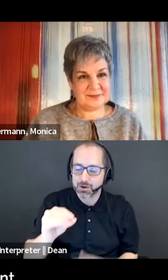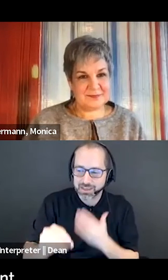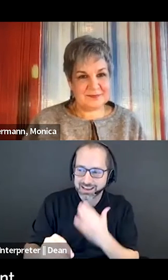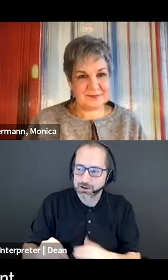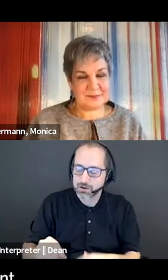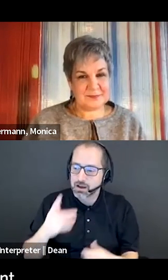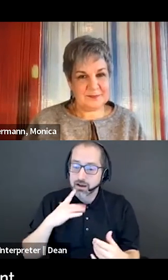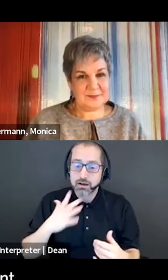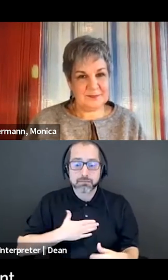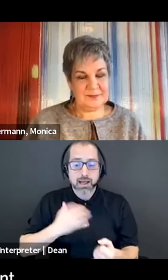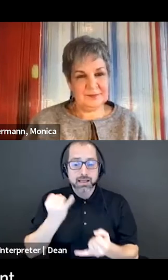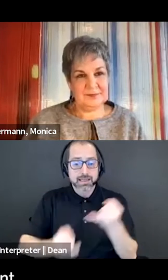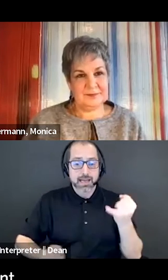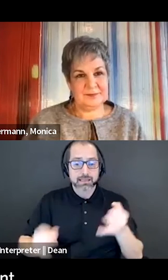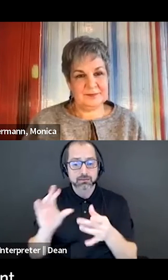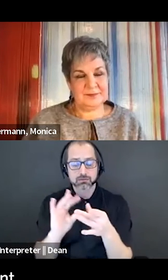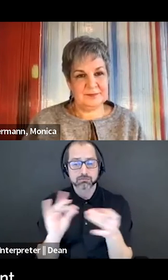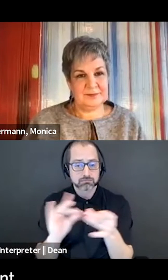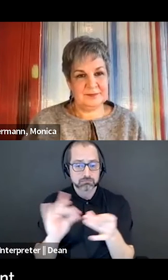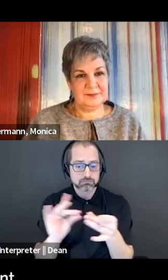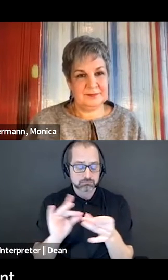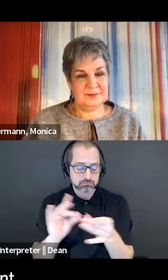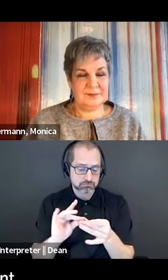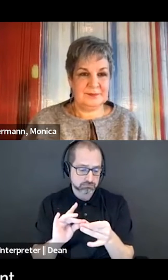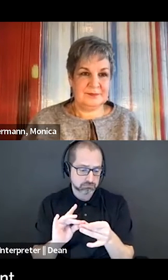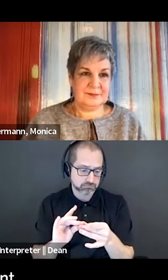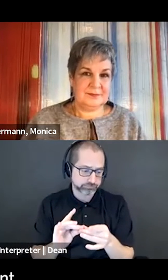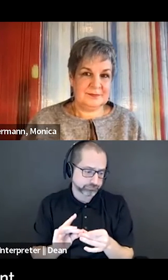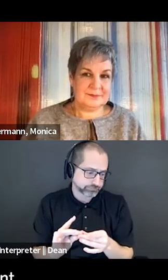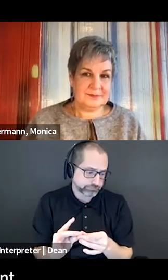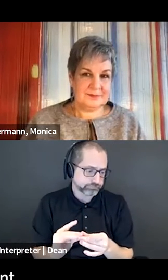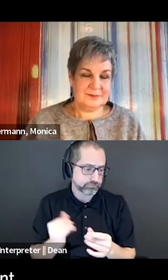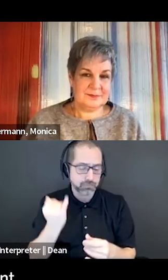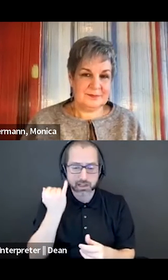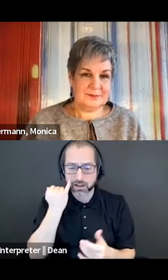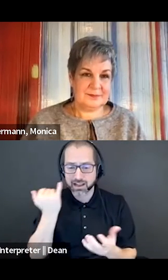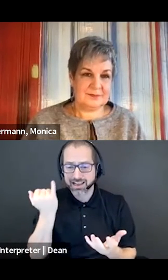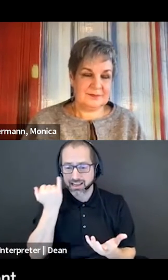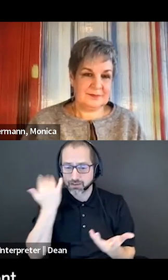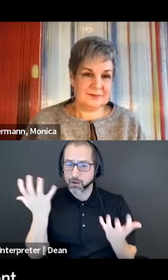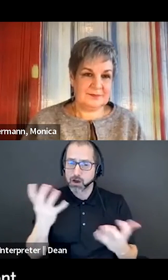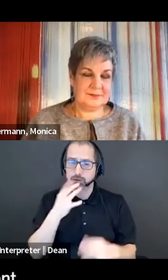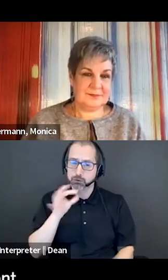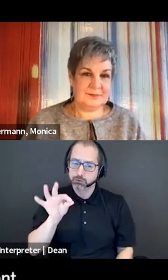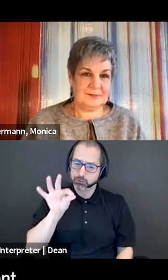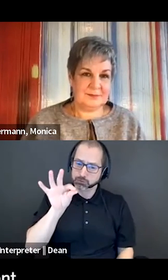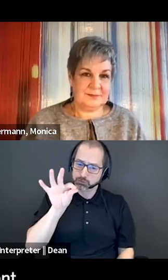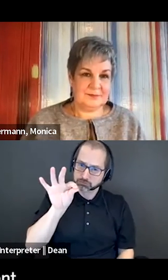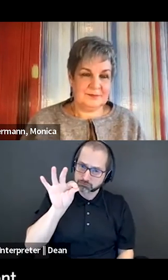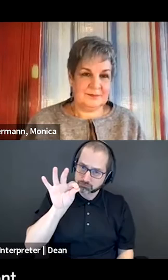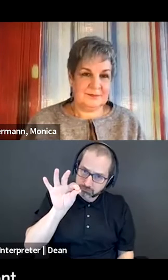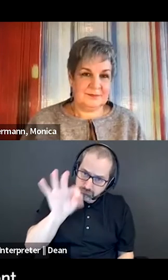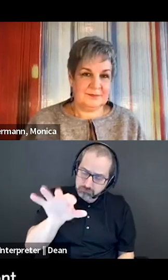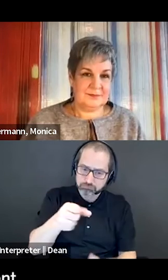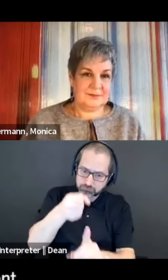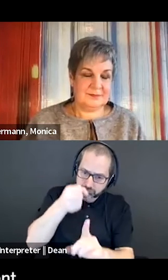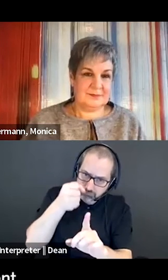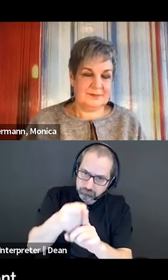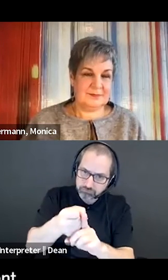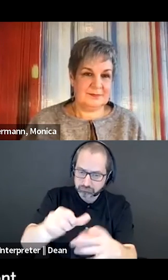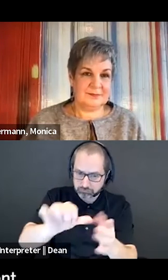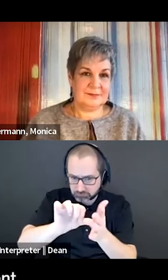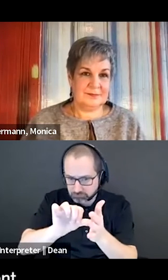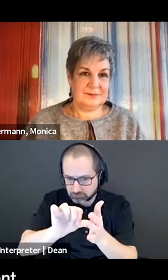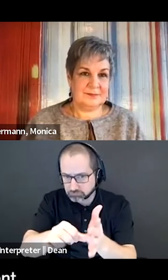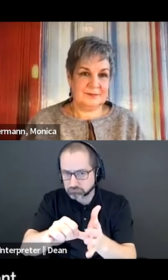you know, if there was a last statement that I want to ensure that I left, you know, the participants of this event with